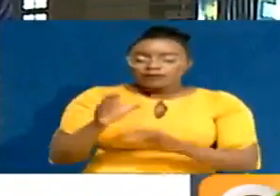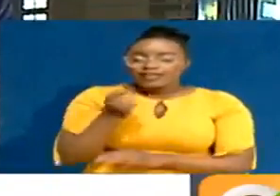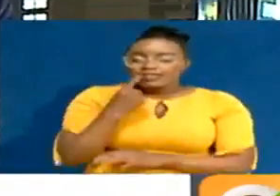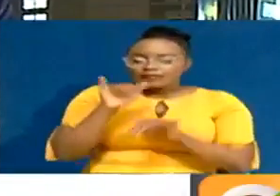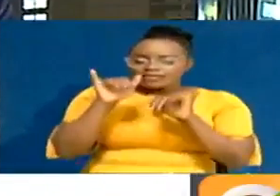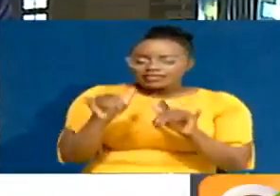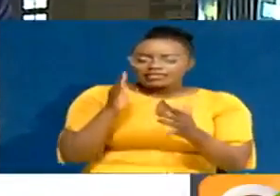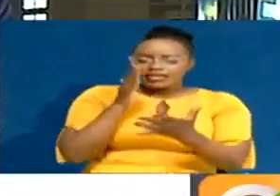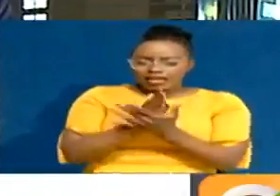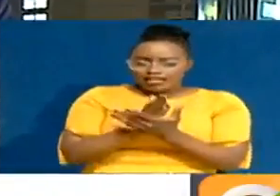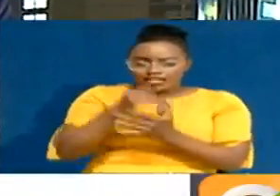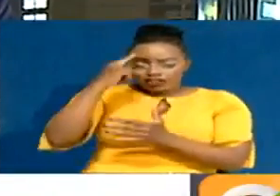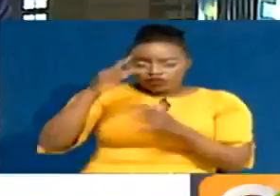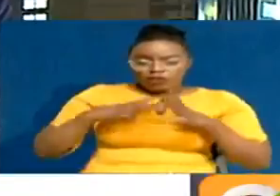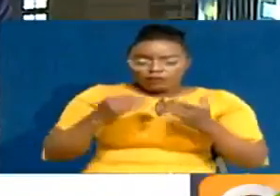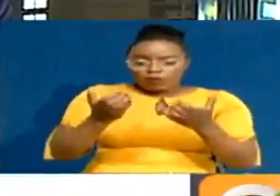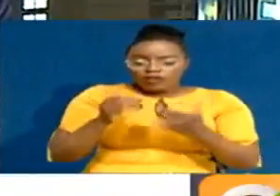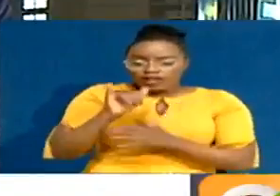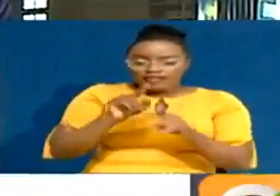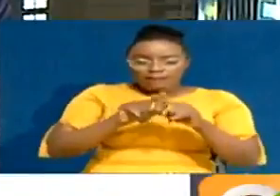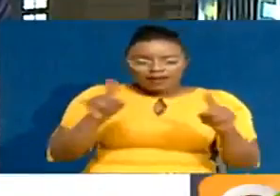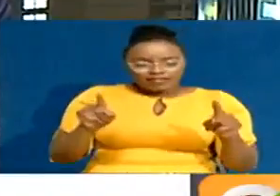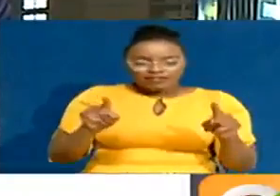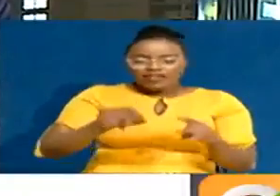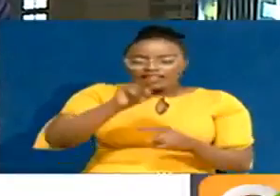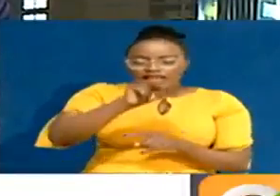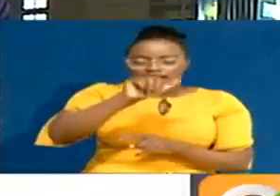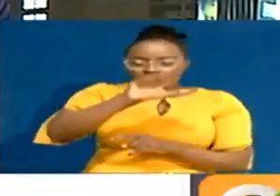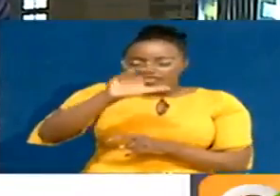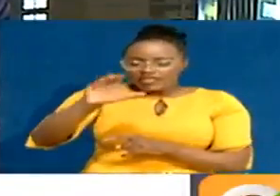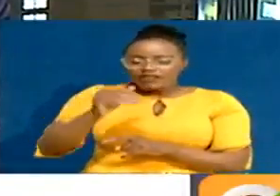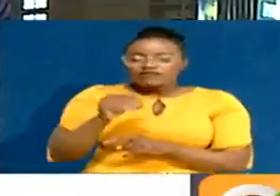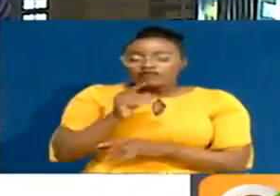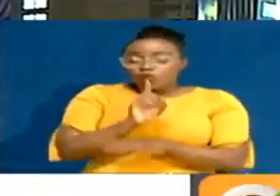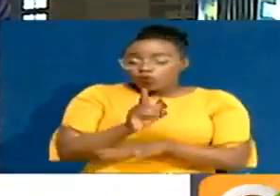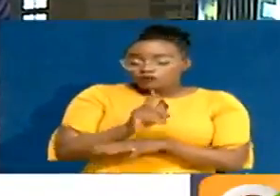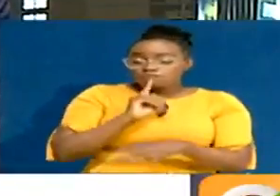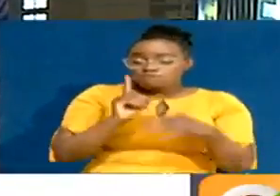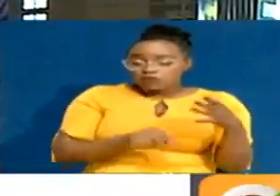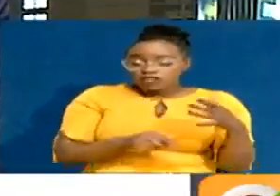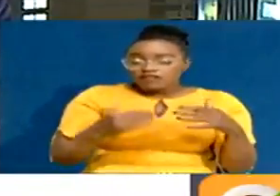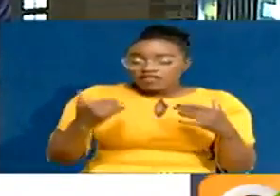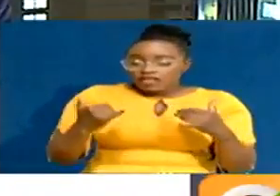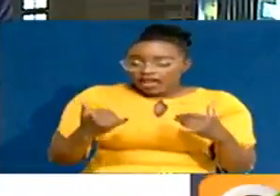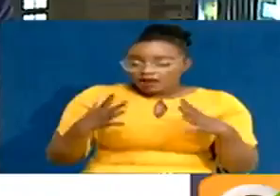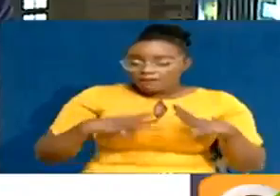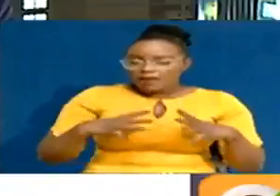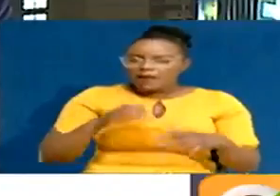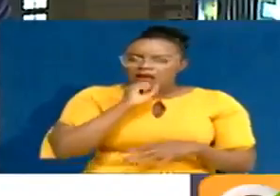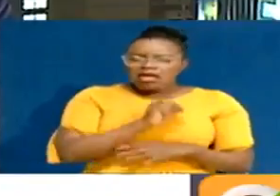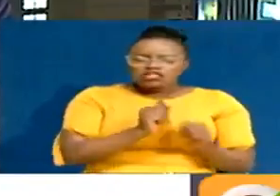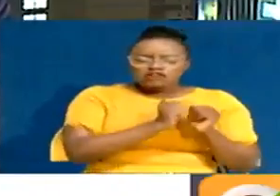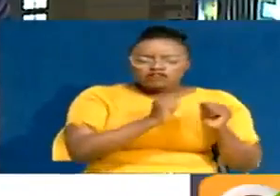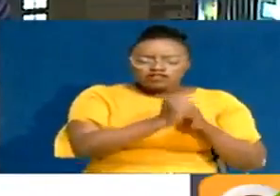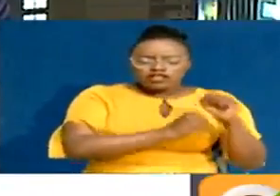remains a reality for those who need it. However, NACC is sounding the alarm saying that young people aged